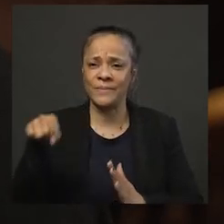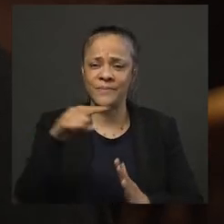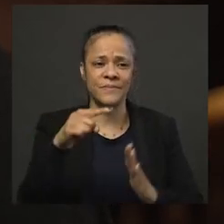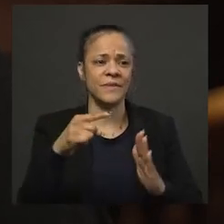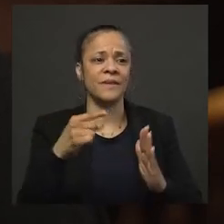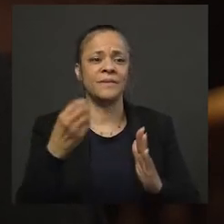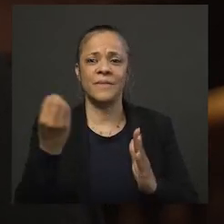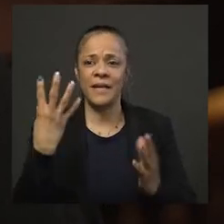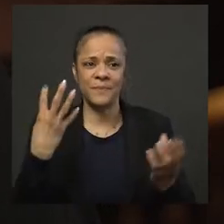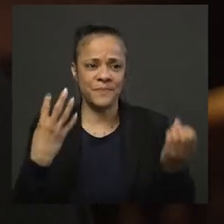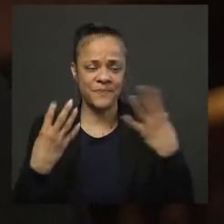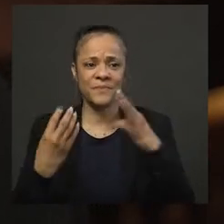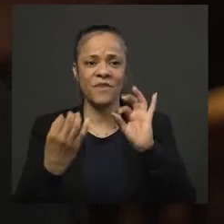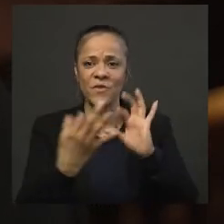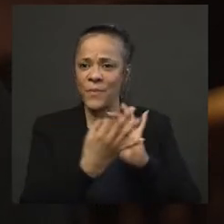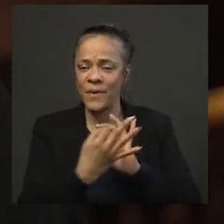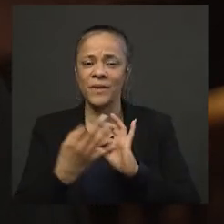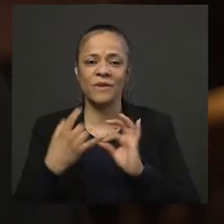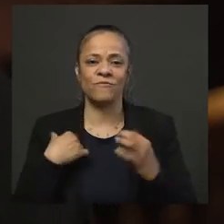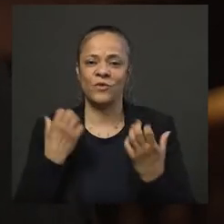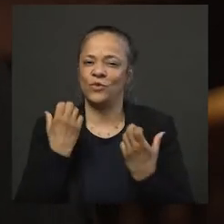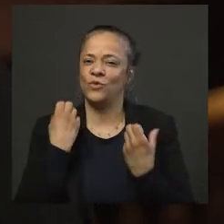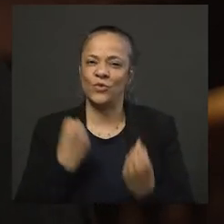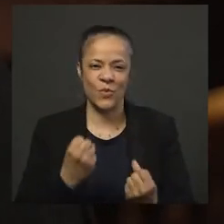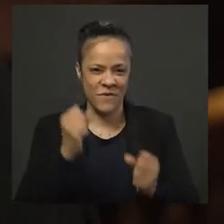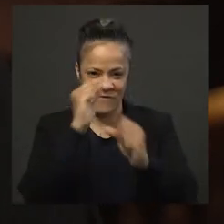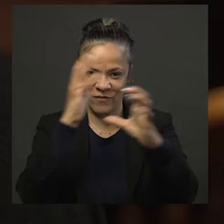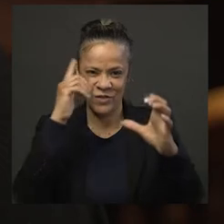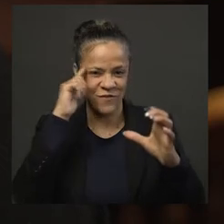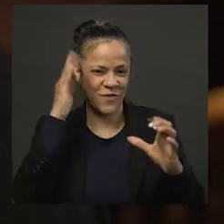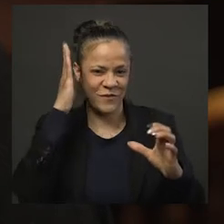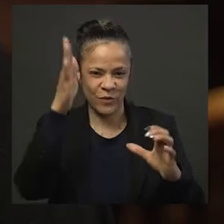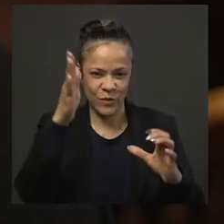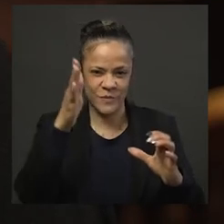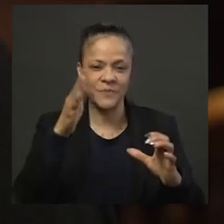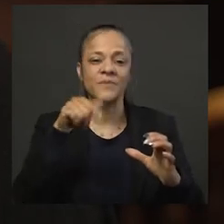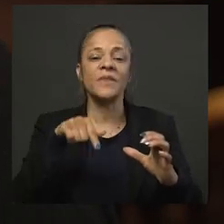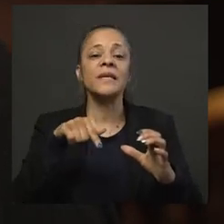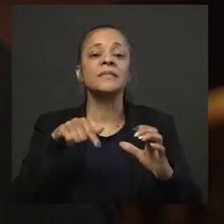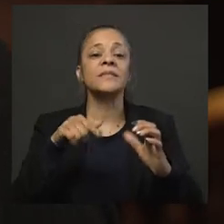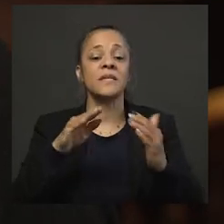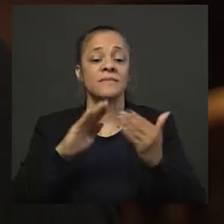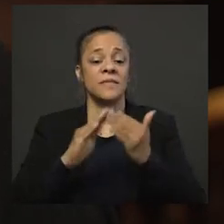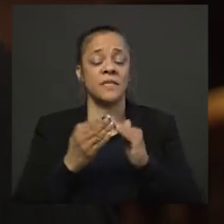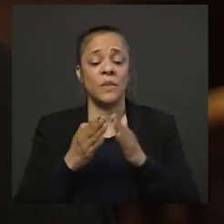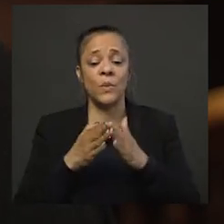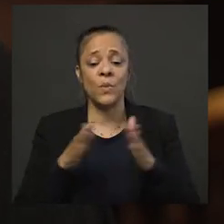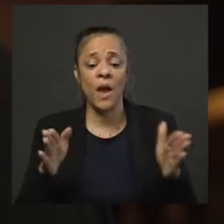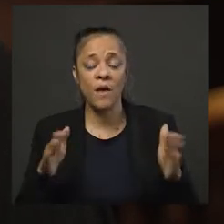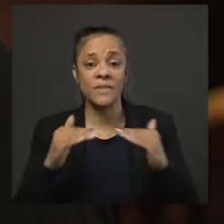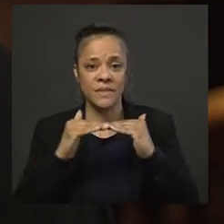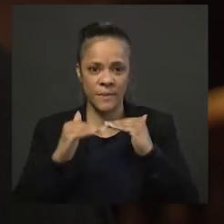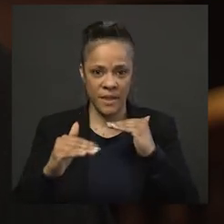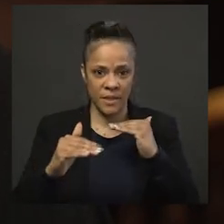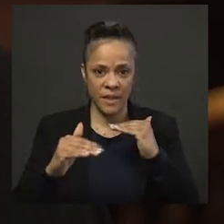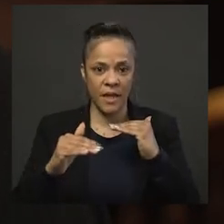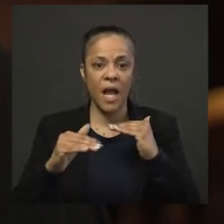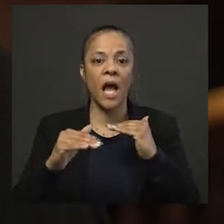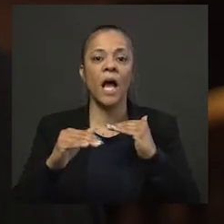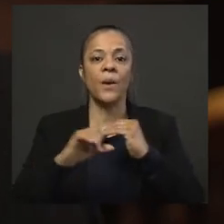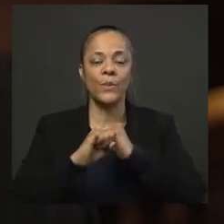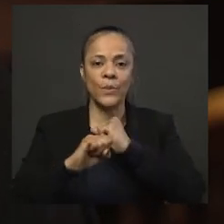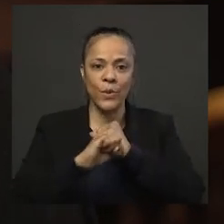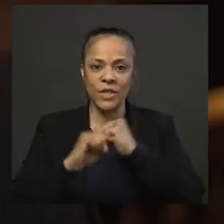to your input we have a strong vision for the future. Some of the recommendations included city-wide sustainability, promoting